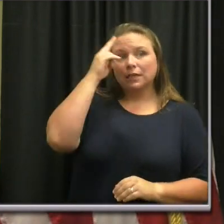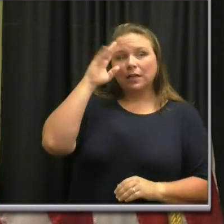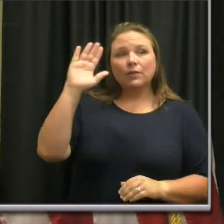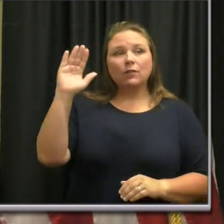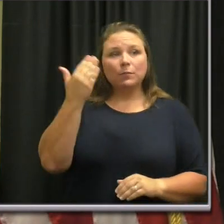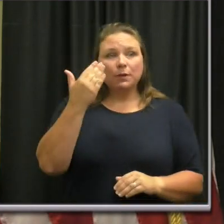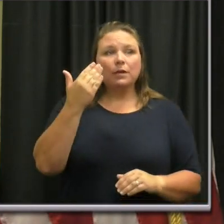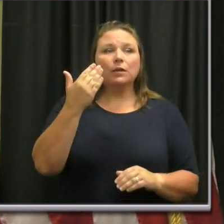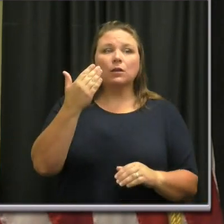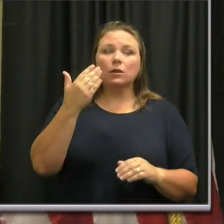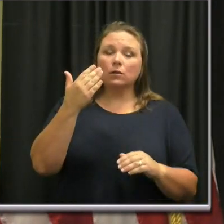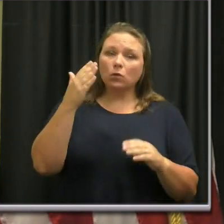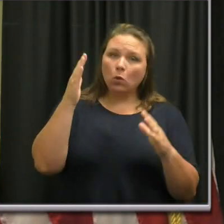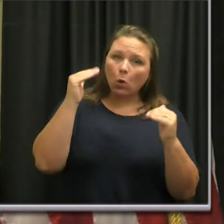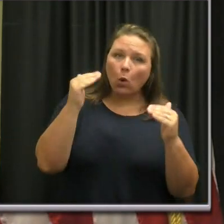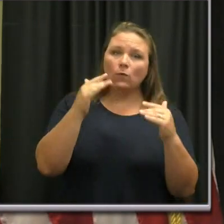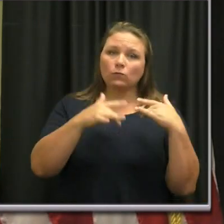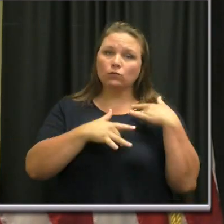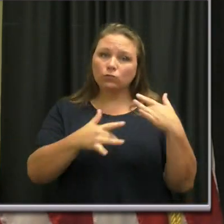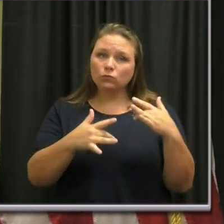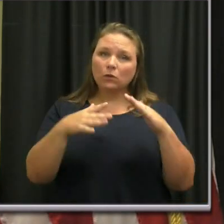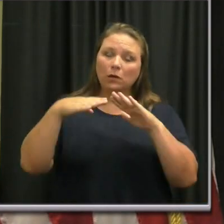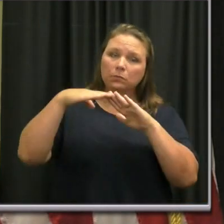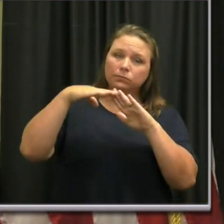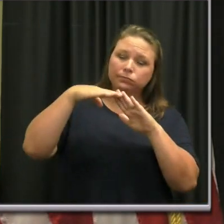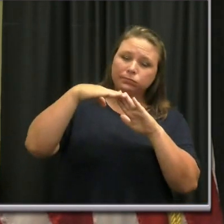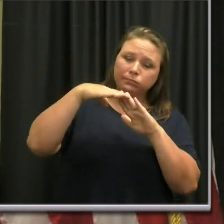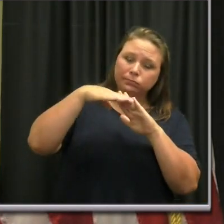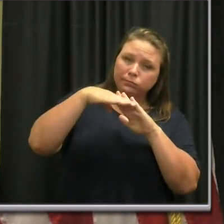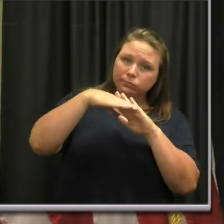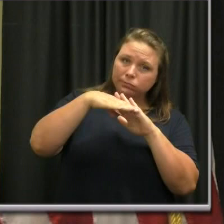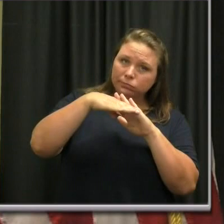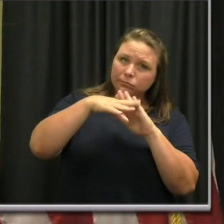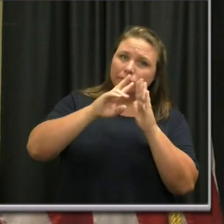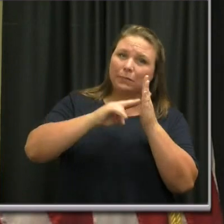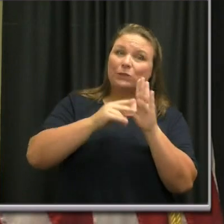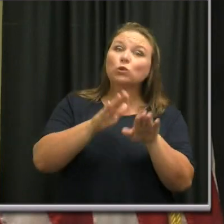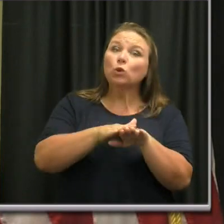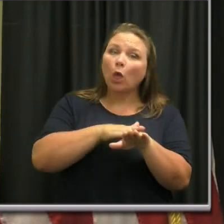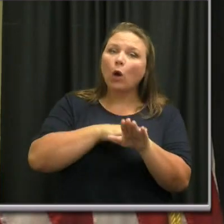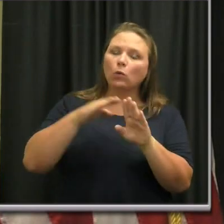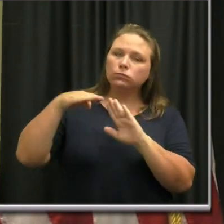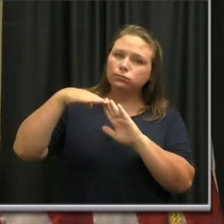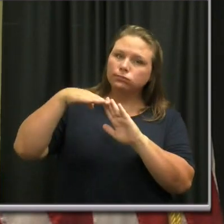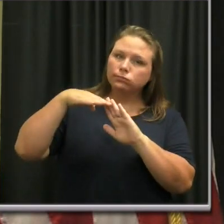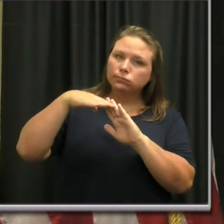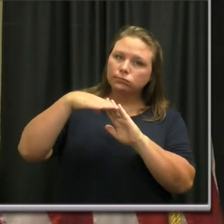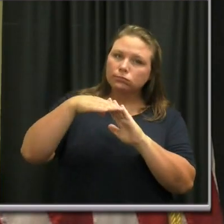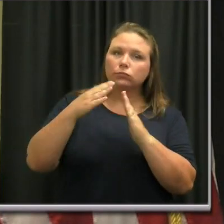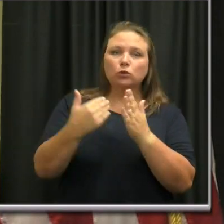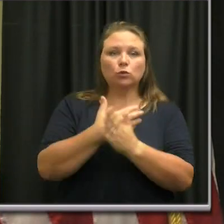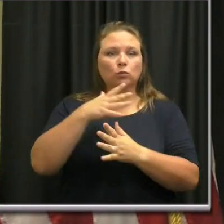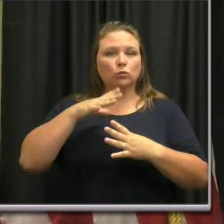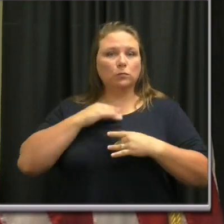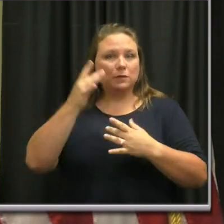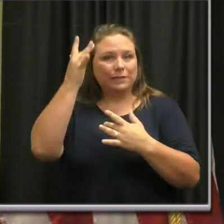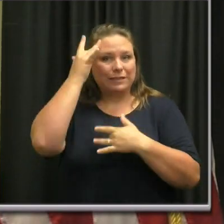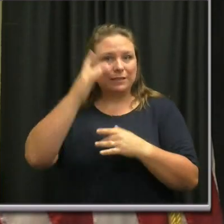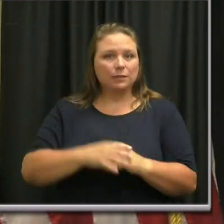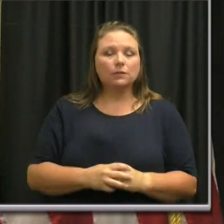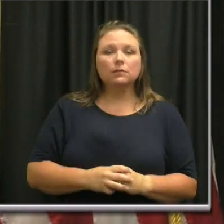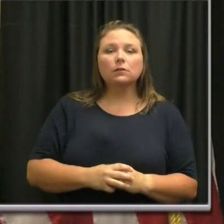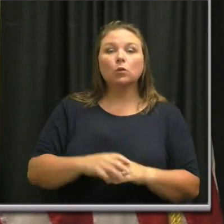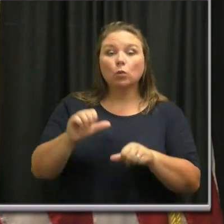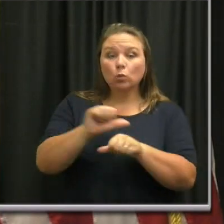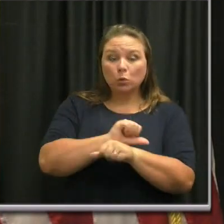to be following a hopeful trend right now, which may indicate signs of a slowdown in new cases. The efforts